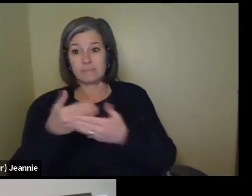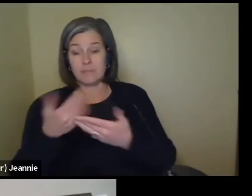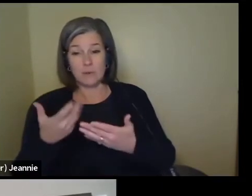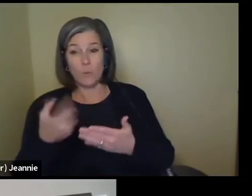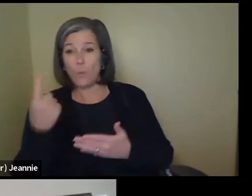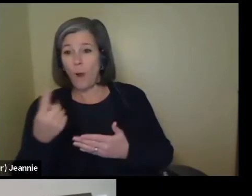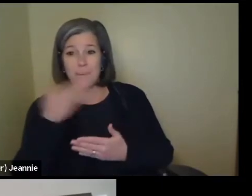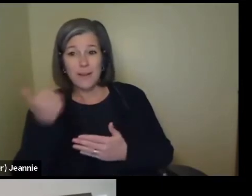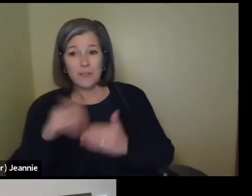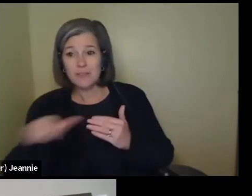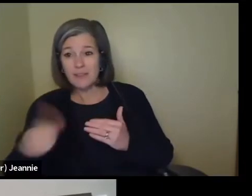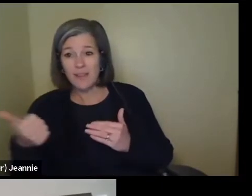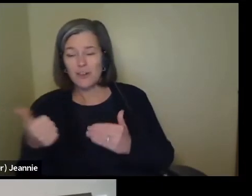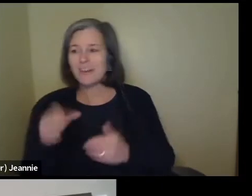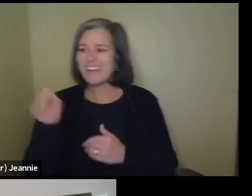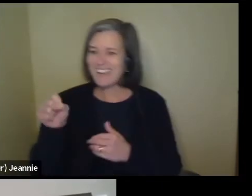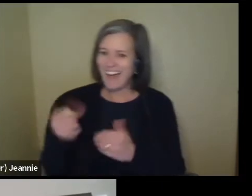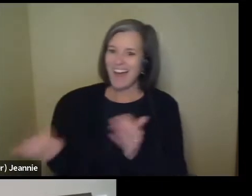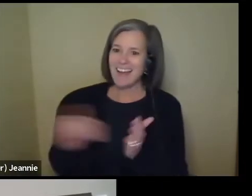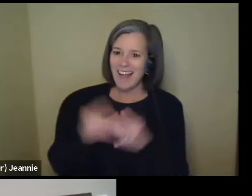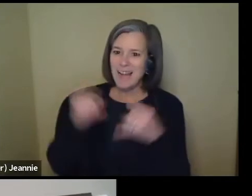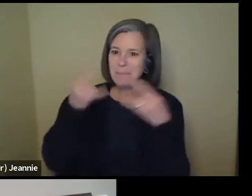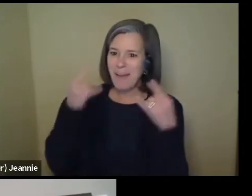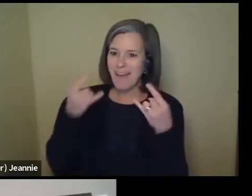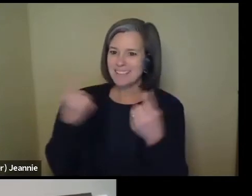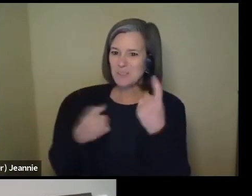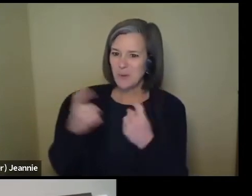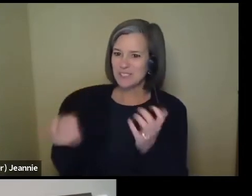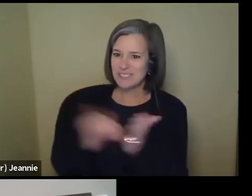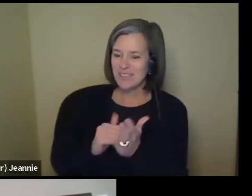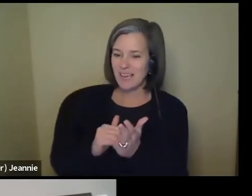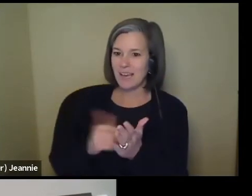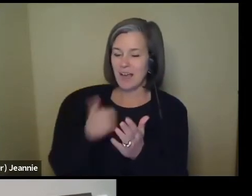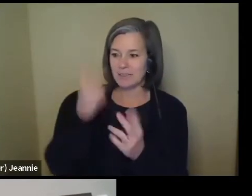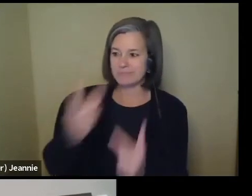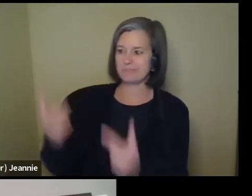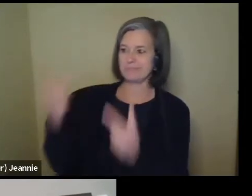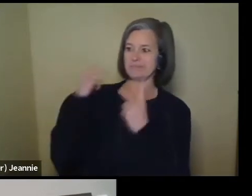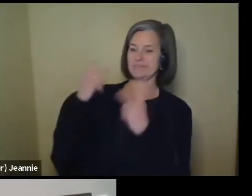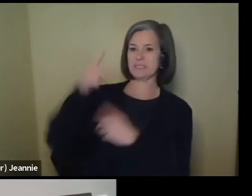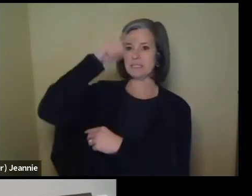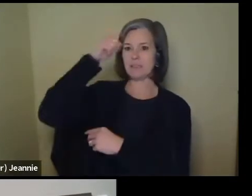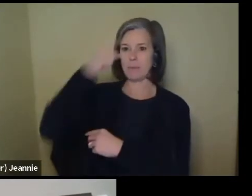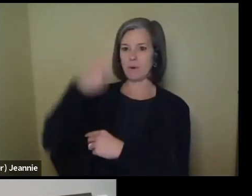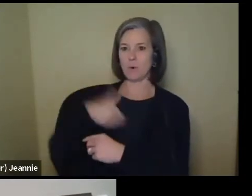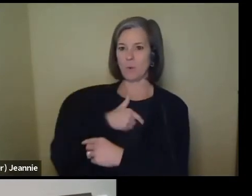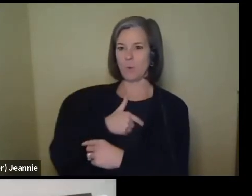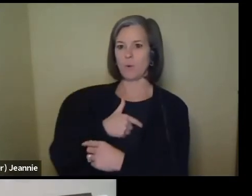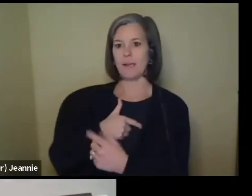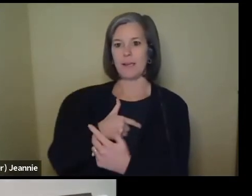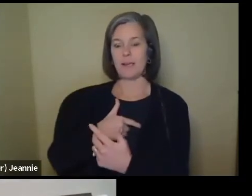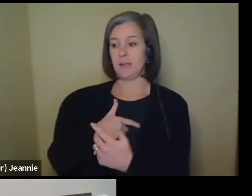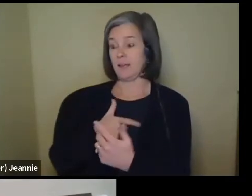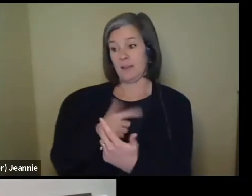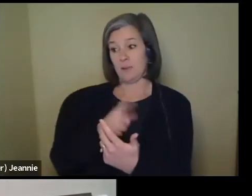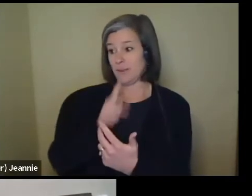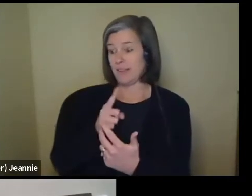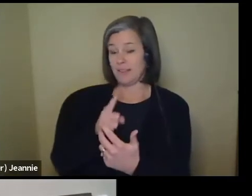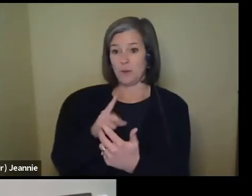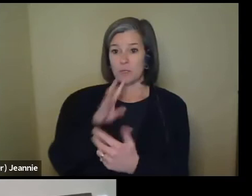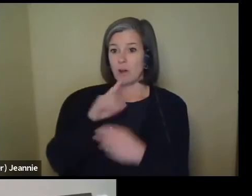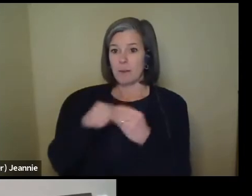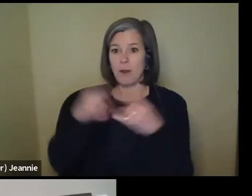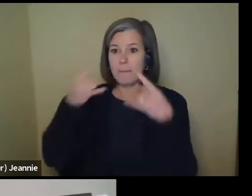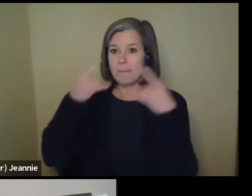mask questions again this week. And I had a flashback to the summer where I felt like we were actually just running a mask